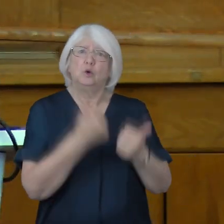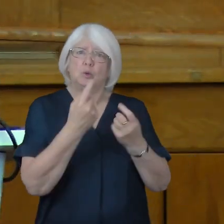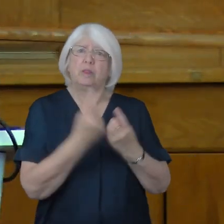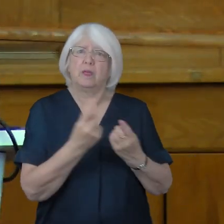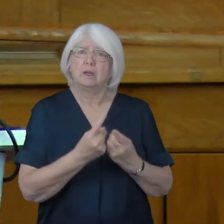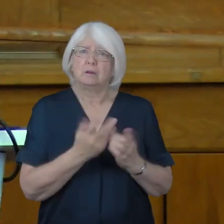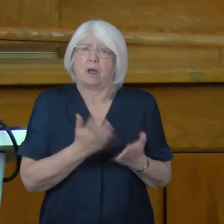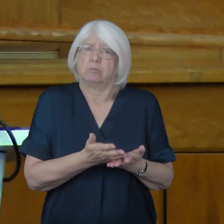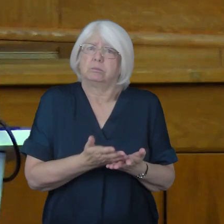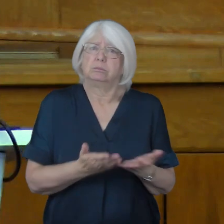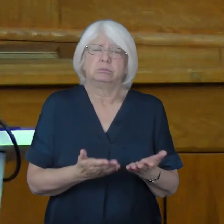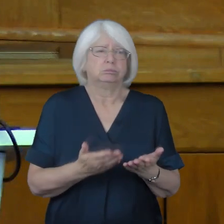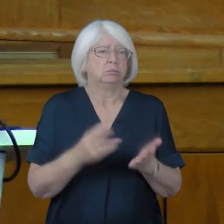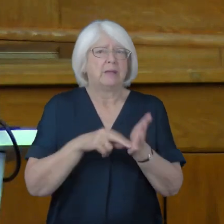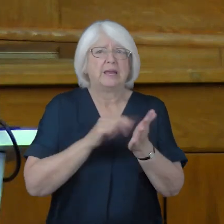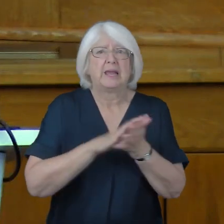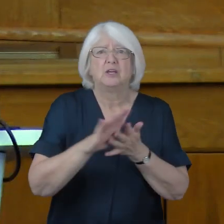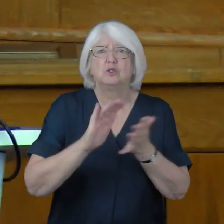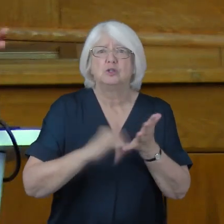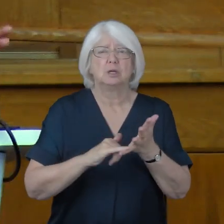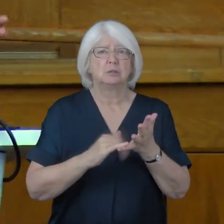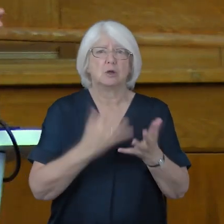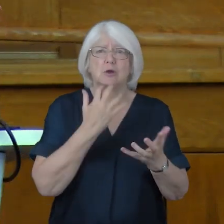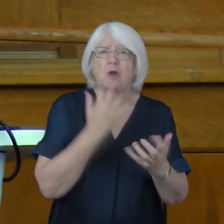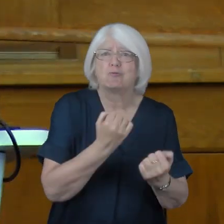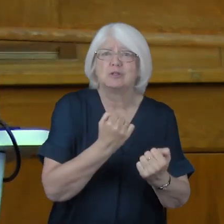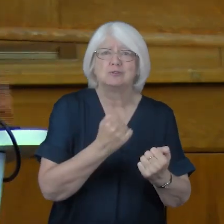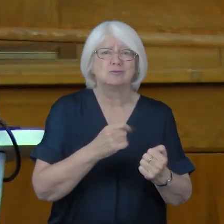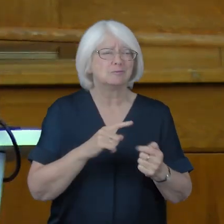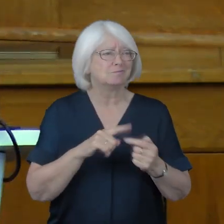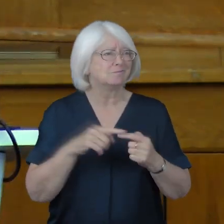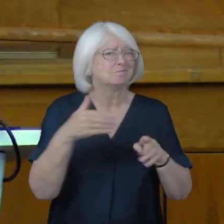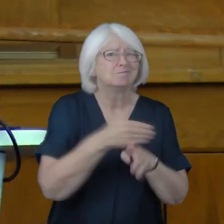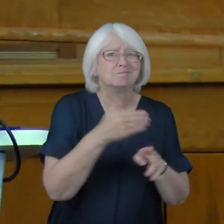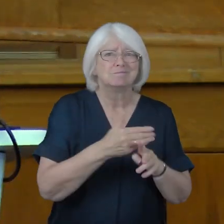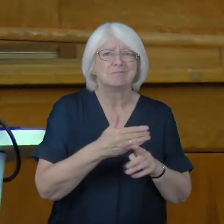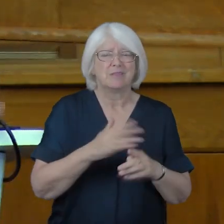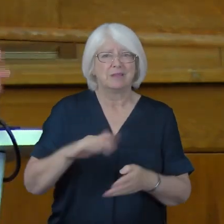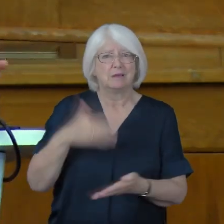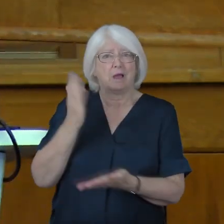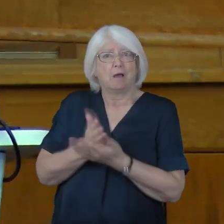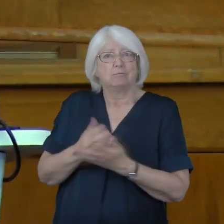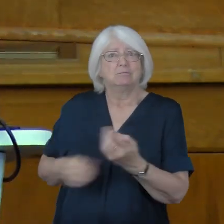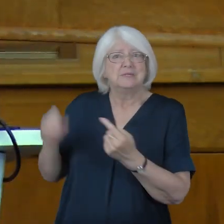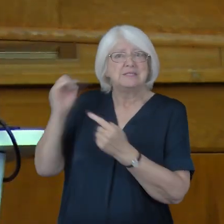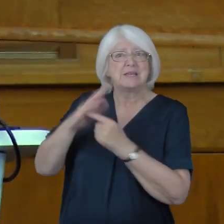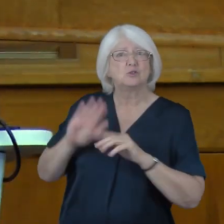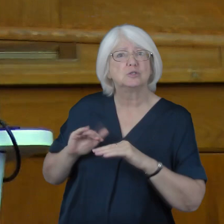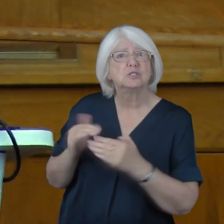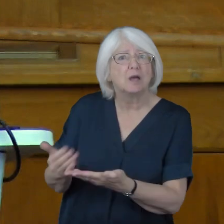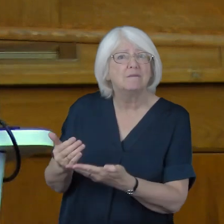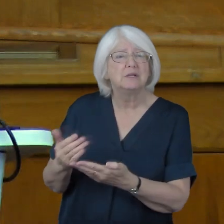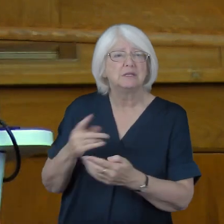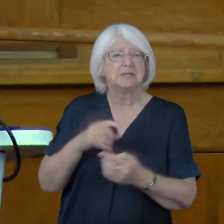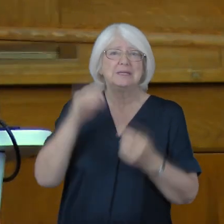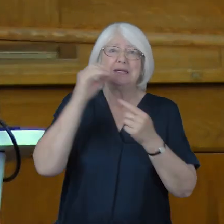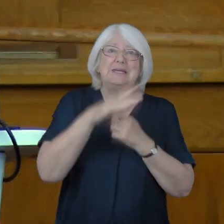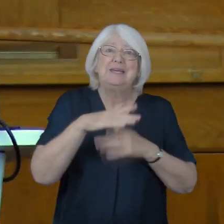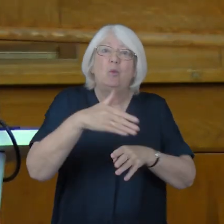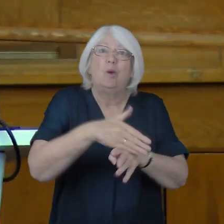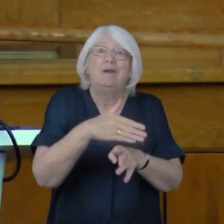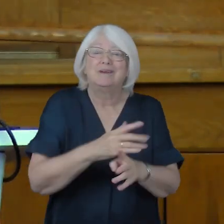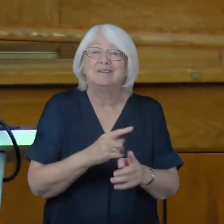in the NHS, in the essential services, in the key workers.